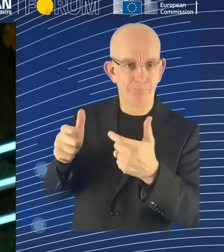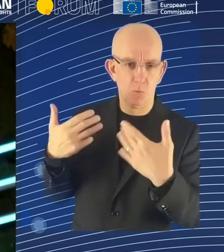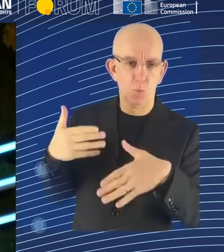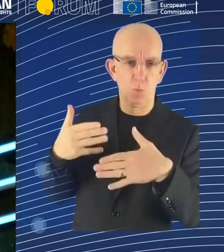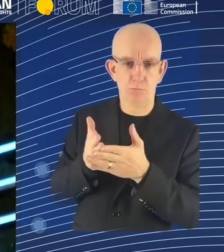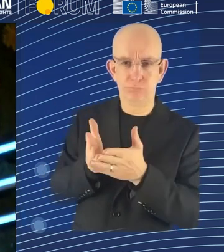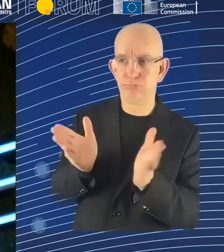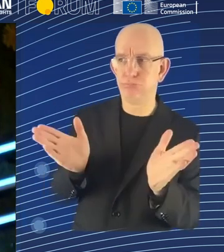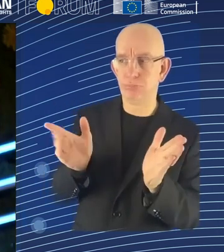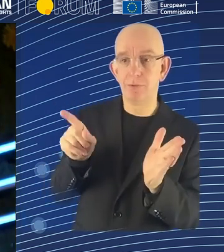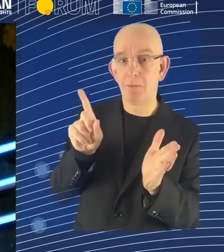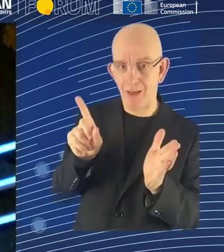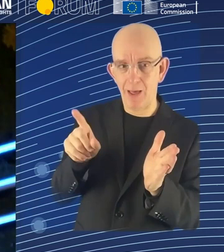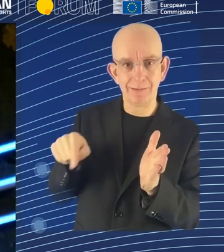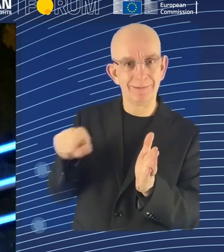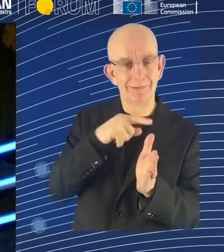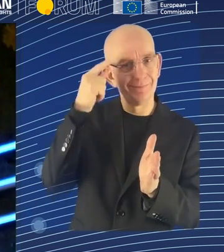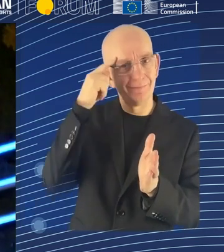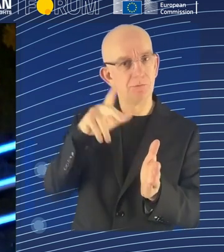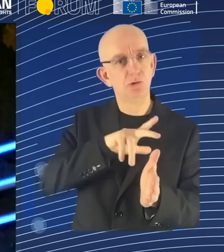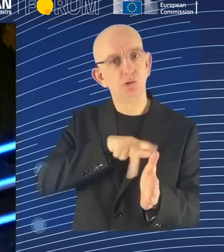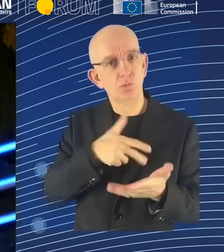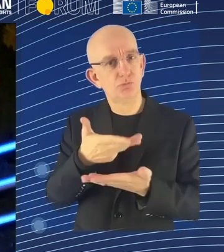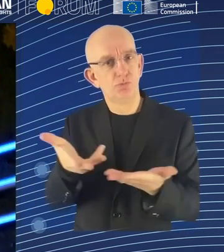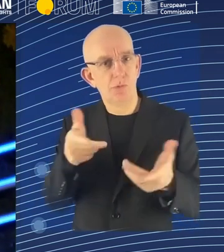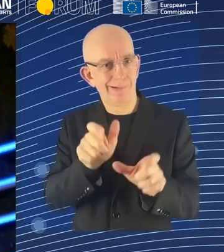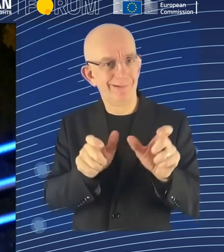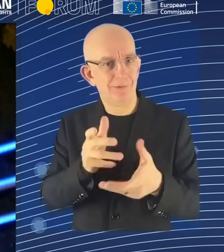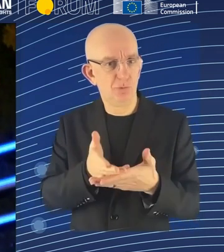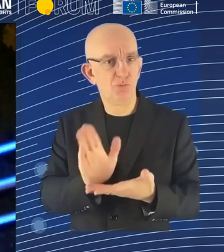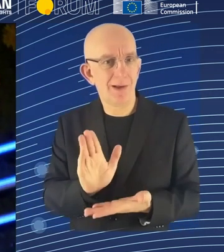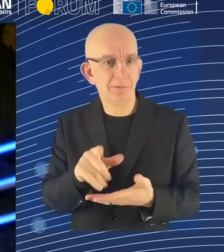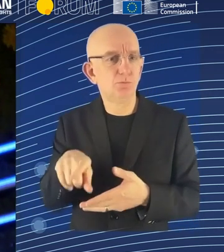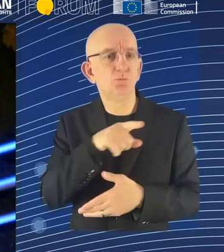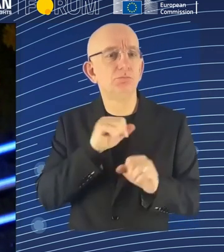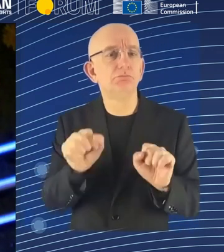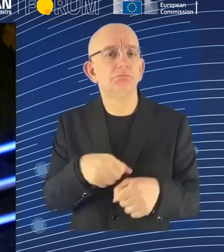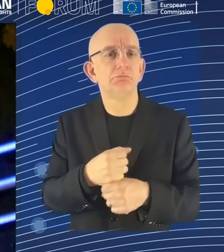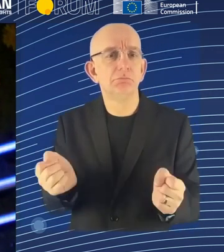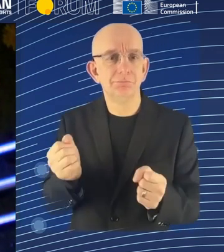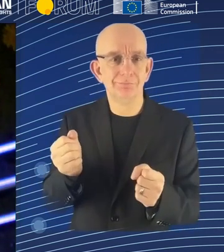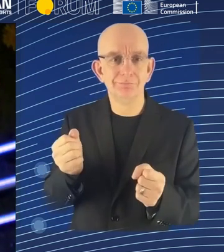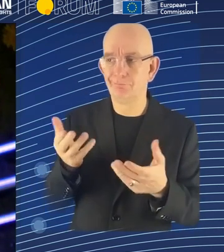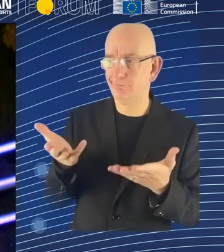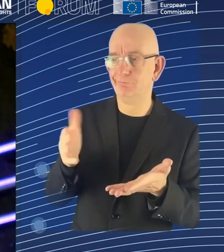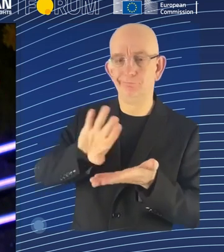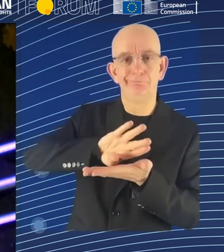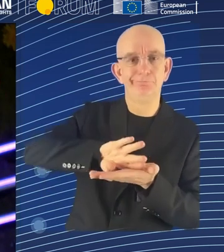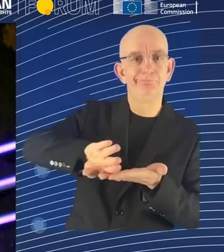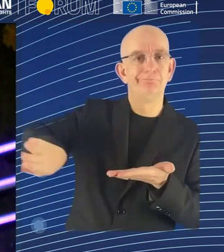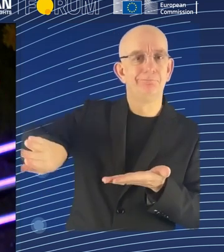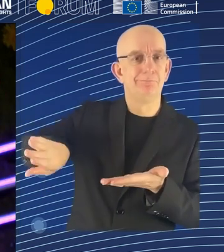let things go and hope that the labor market somehow self-corrects. Now, if you look at the social rights that